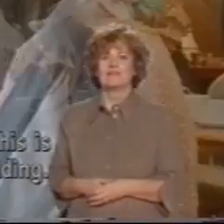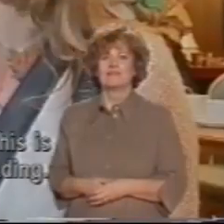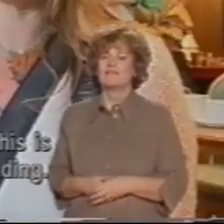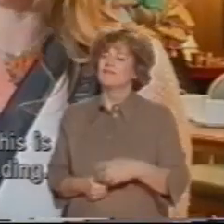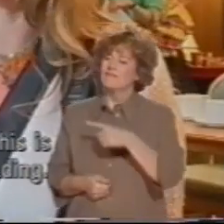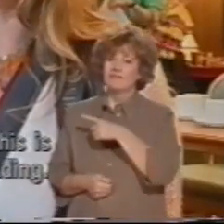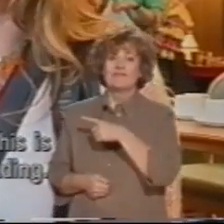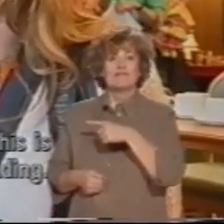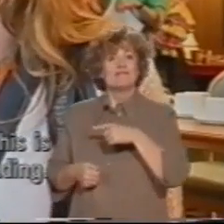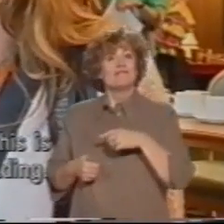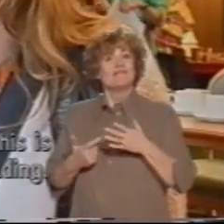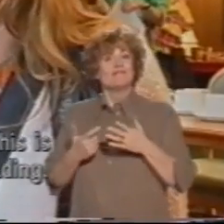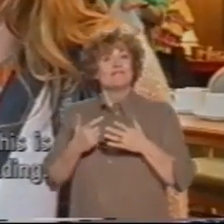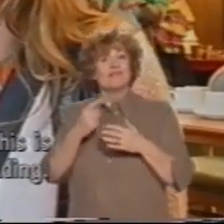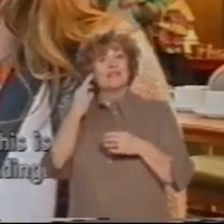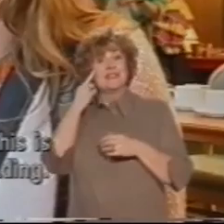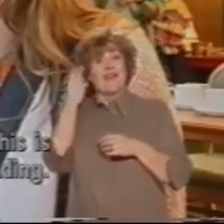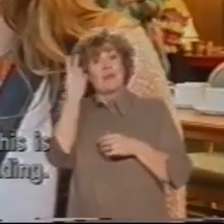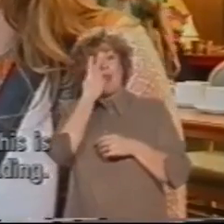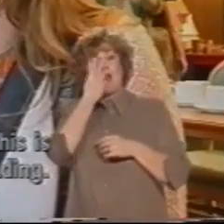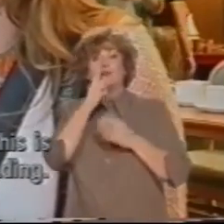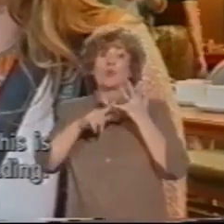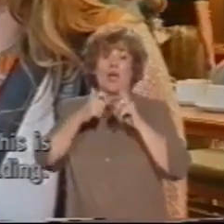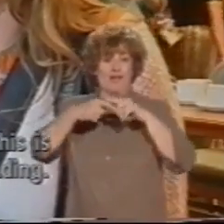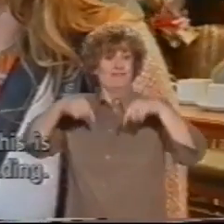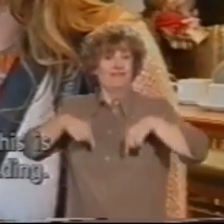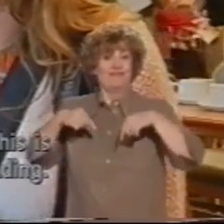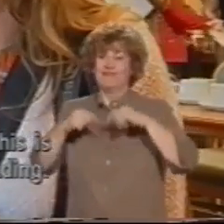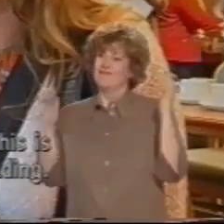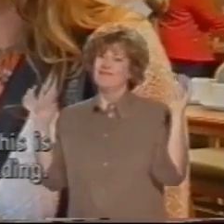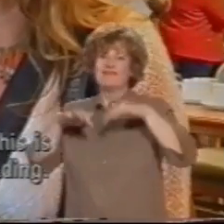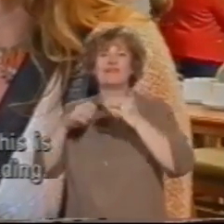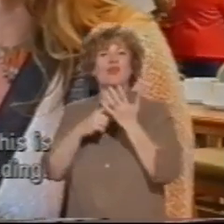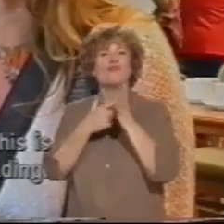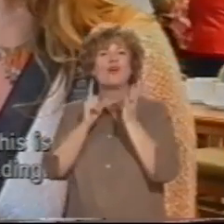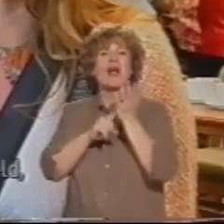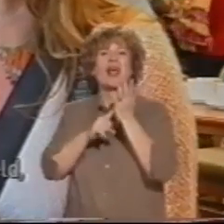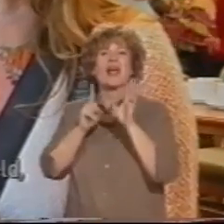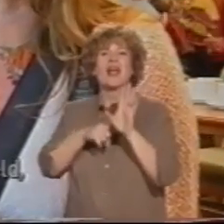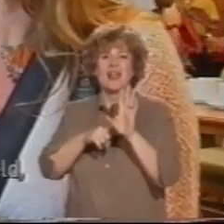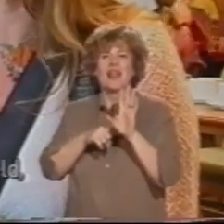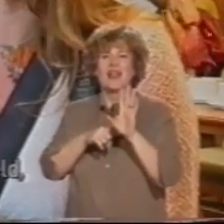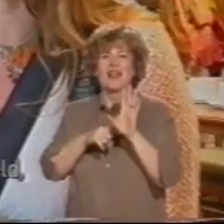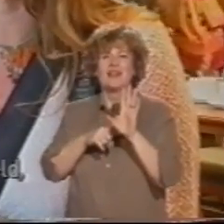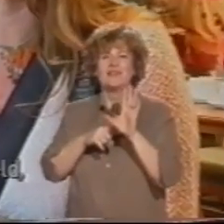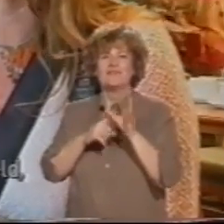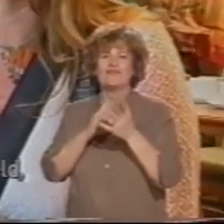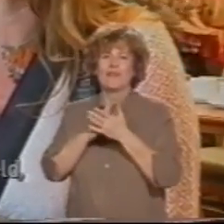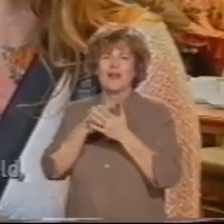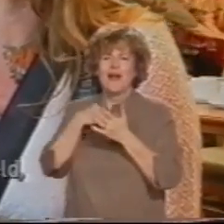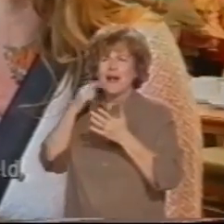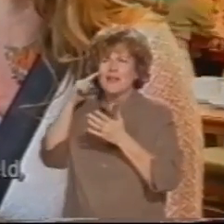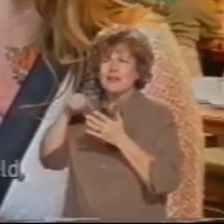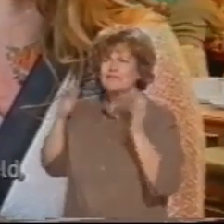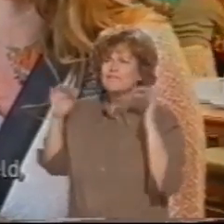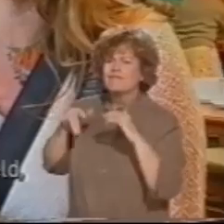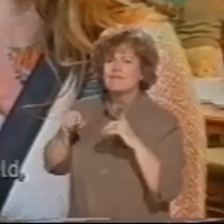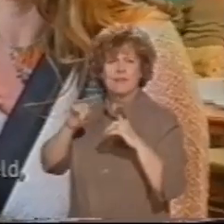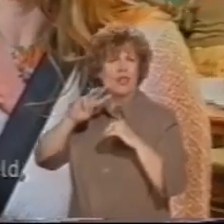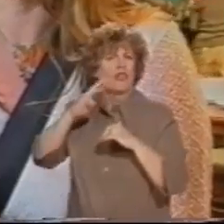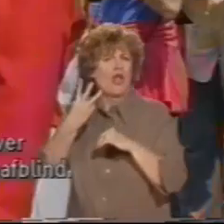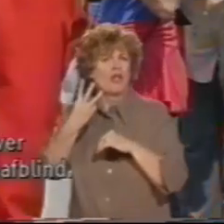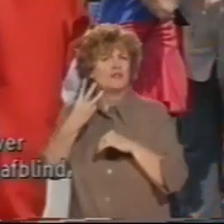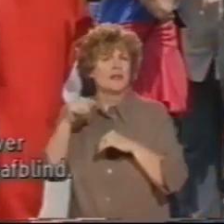This is DeafBlind UK and this is their rally that they've been holding. think this is the third rally that they've actually